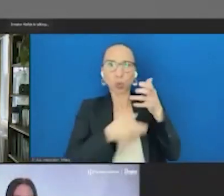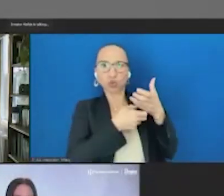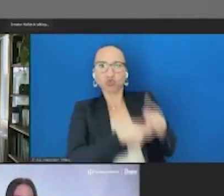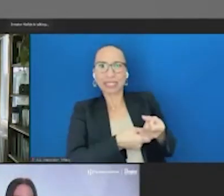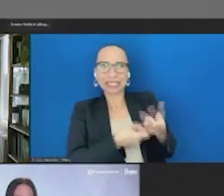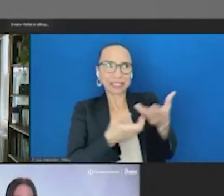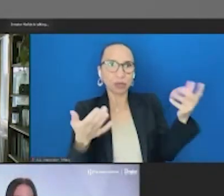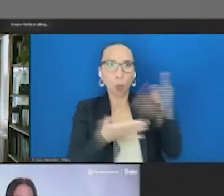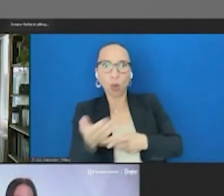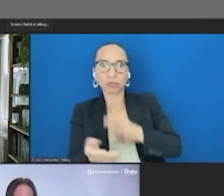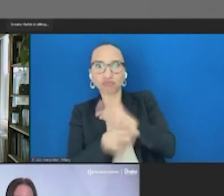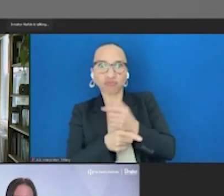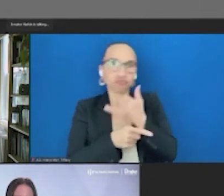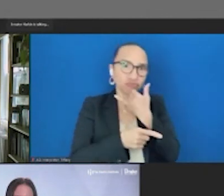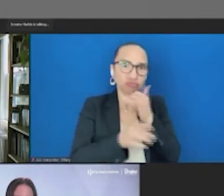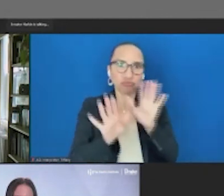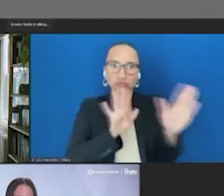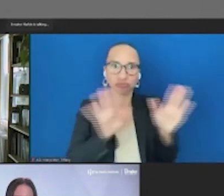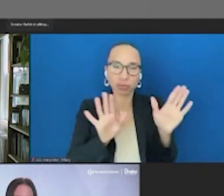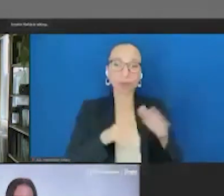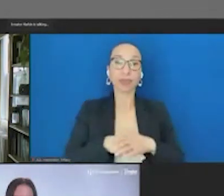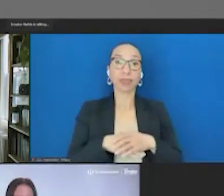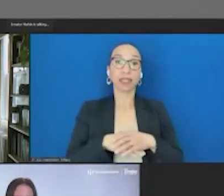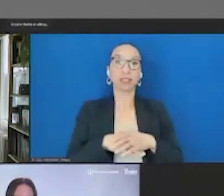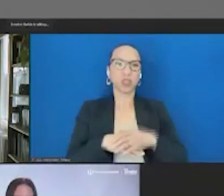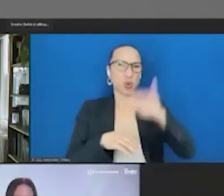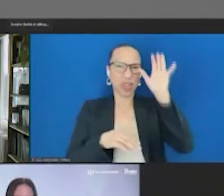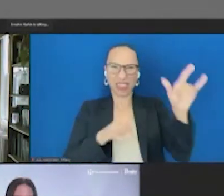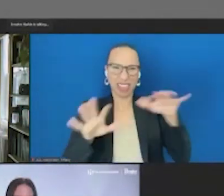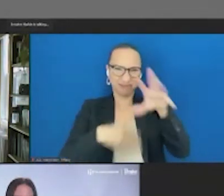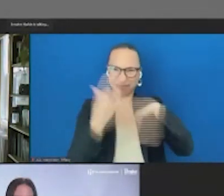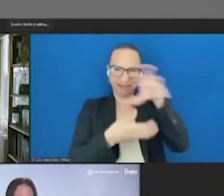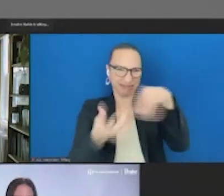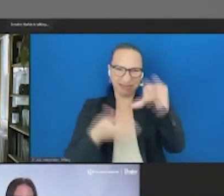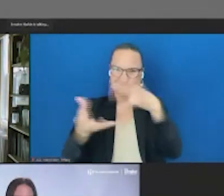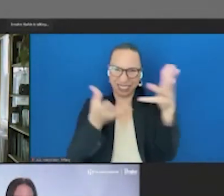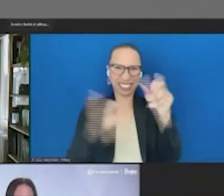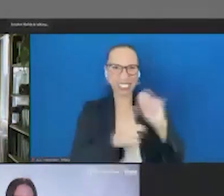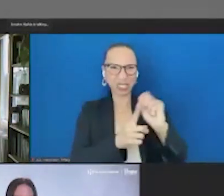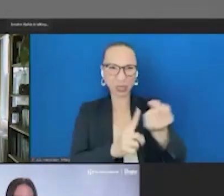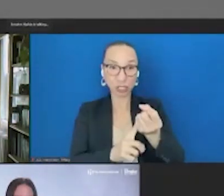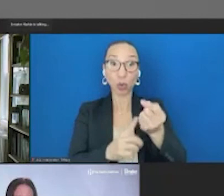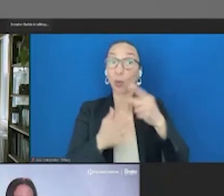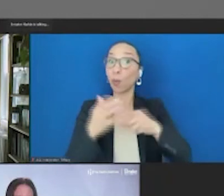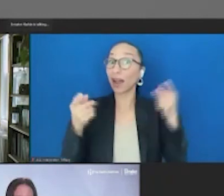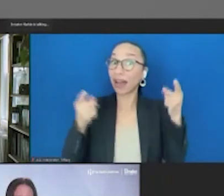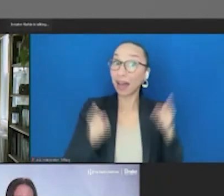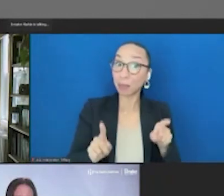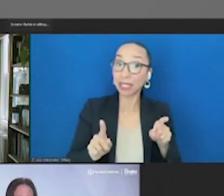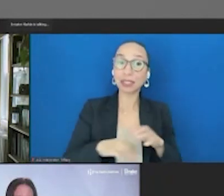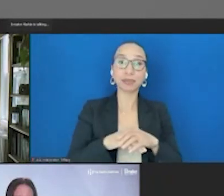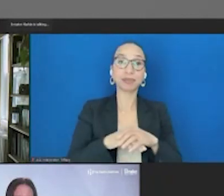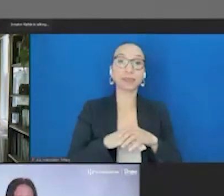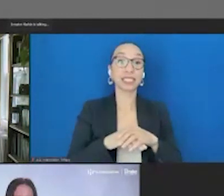And so, in that kind of a milieu, the voices of special